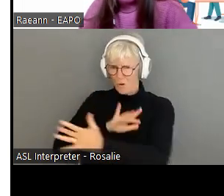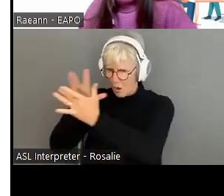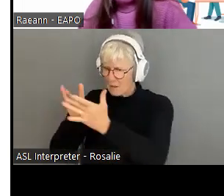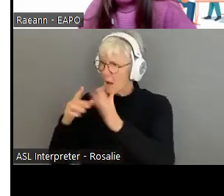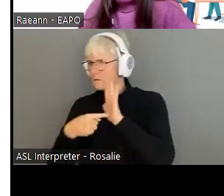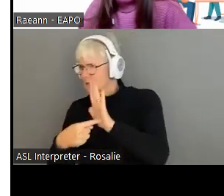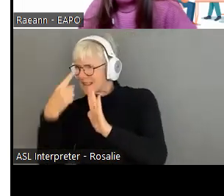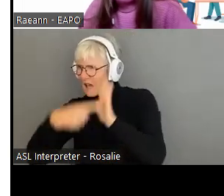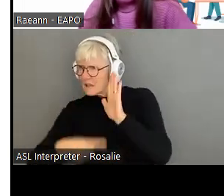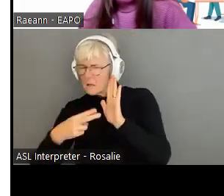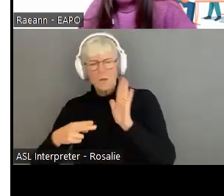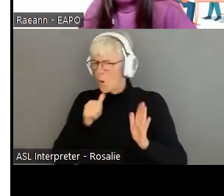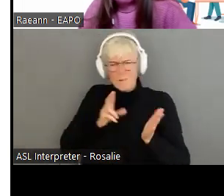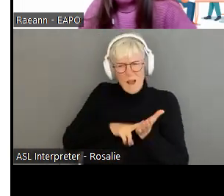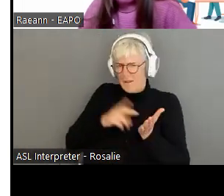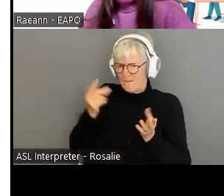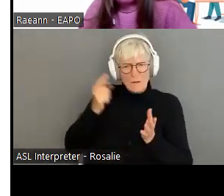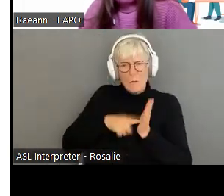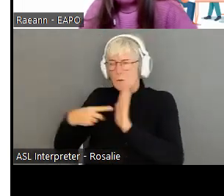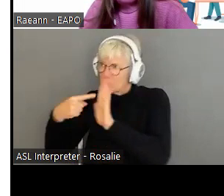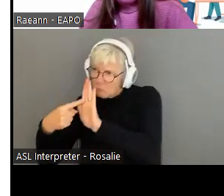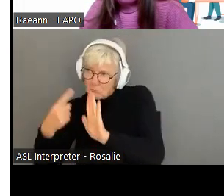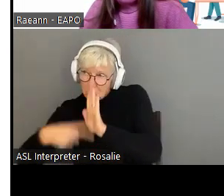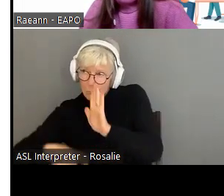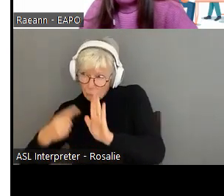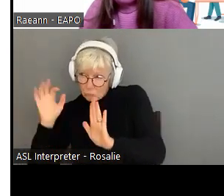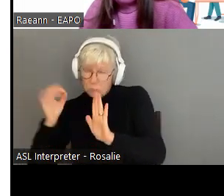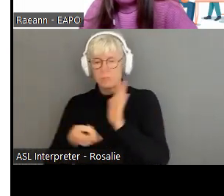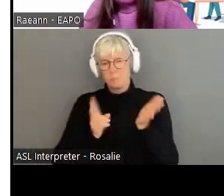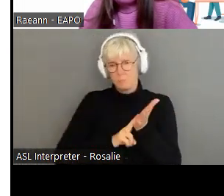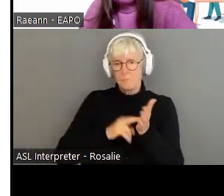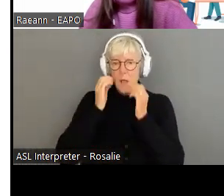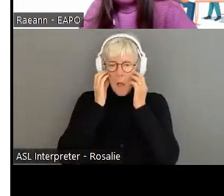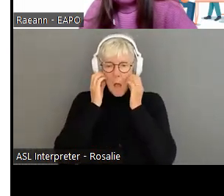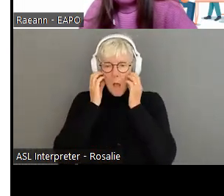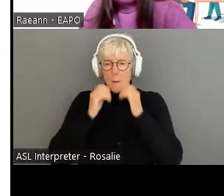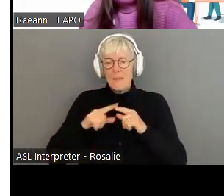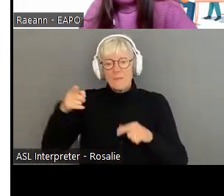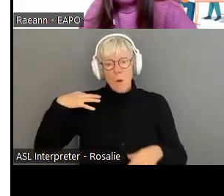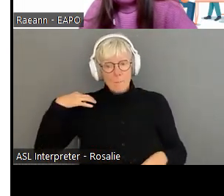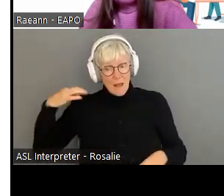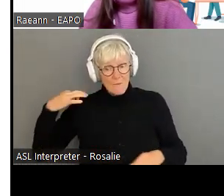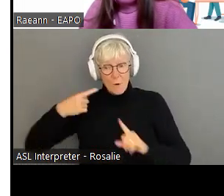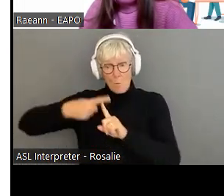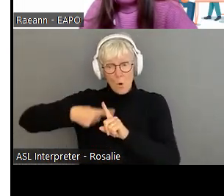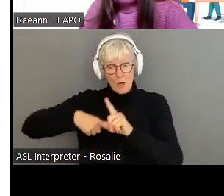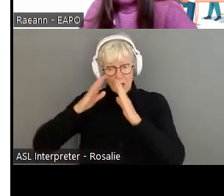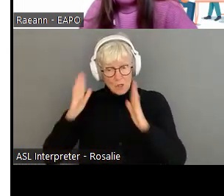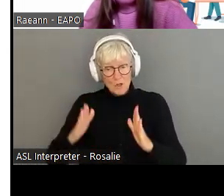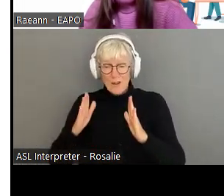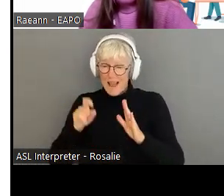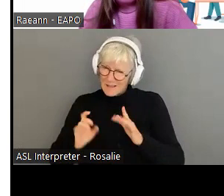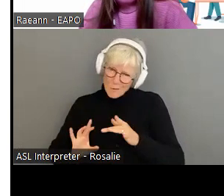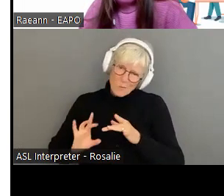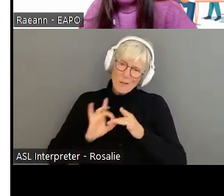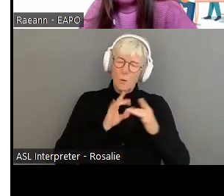document. And of course, um, on the other hand, um, if there's application for mortgages, this has to go through the credit bureaus. So